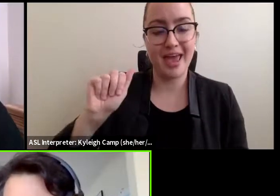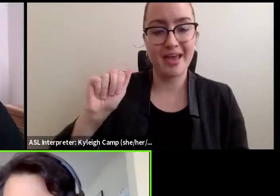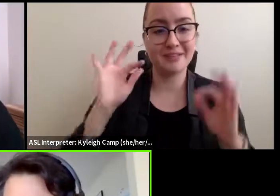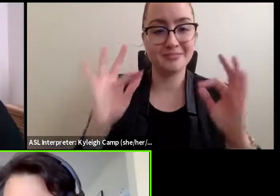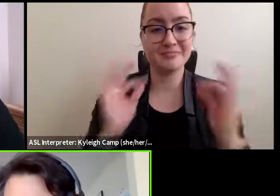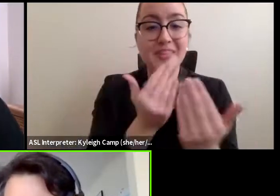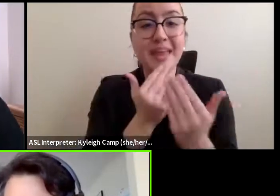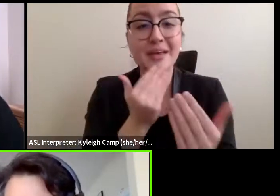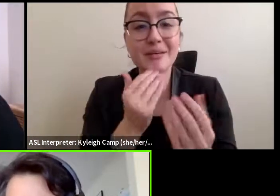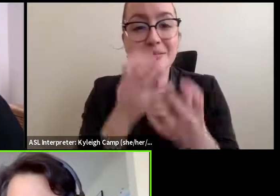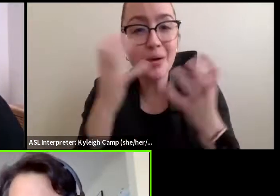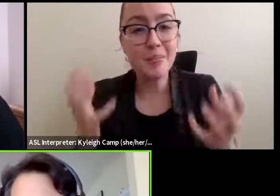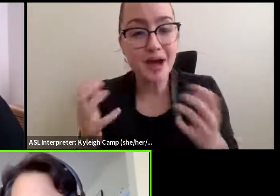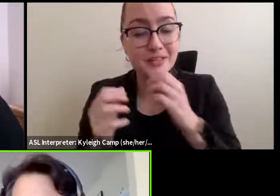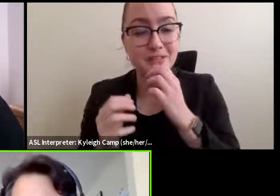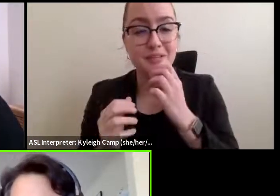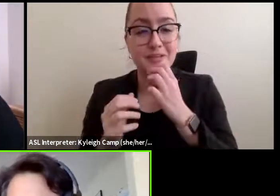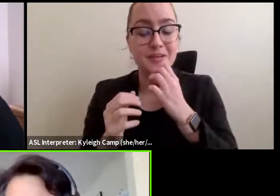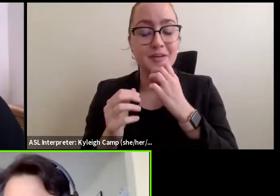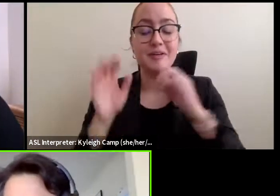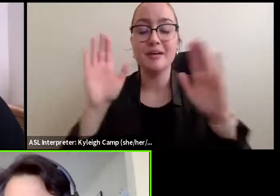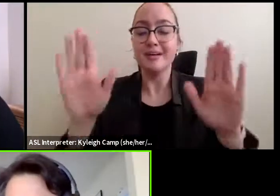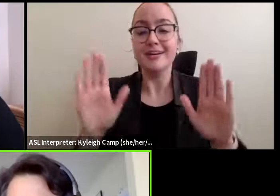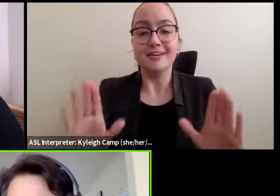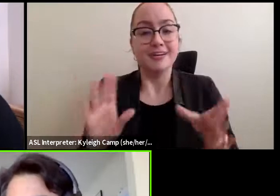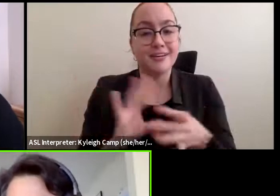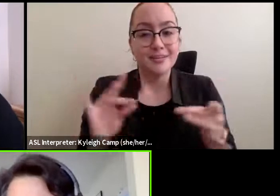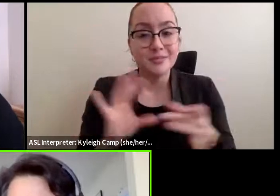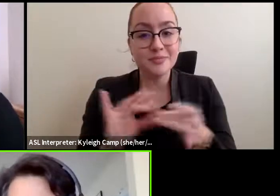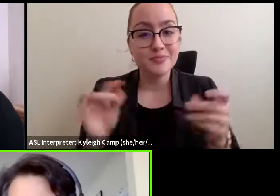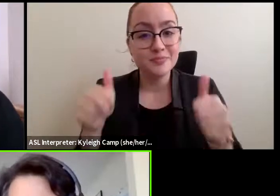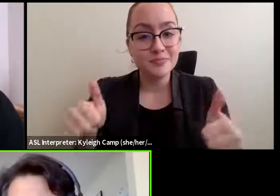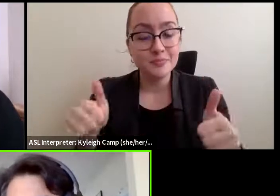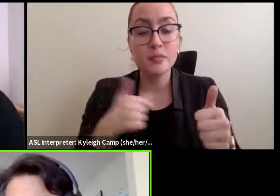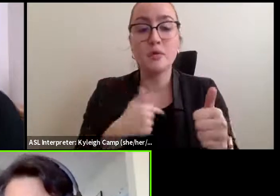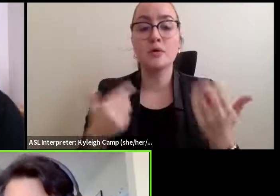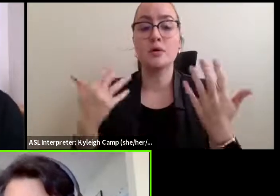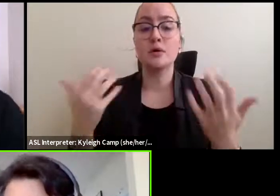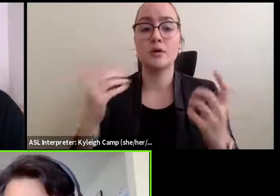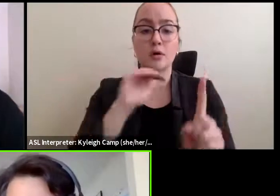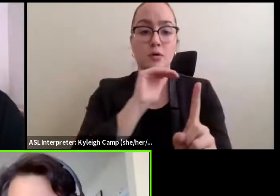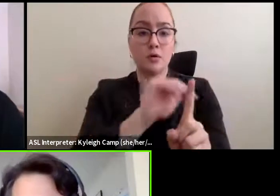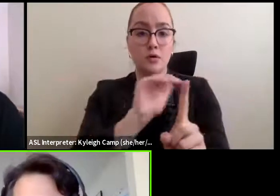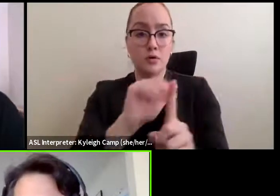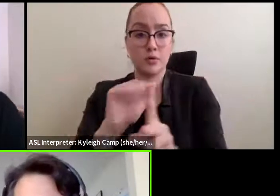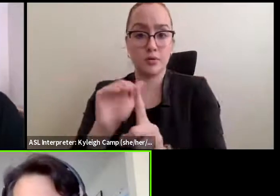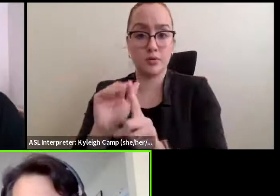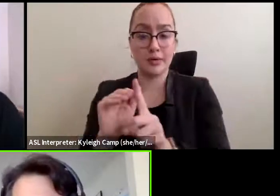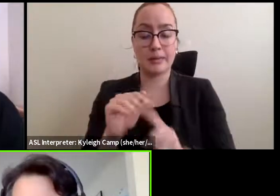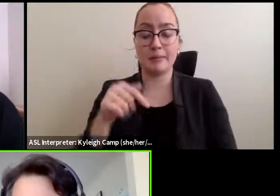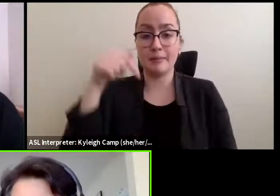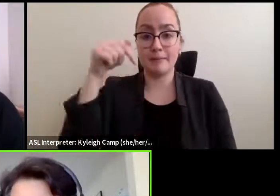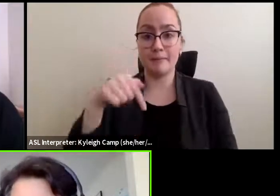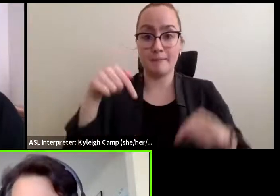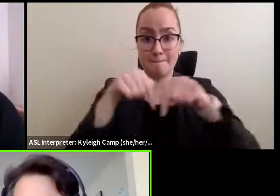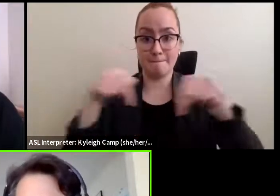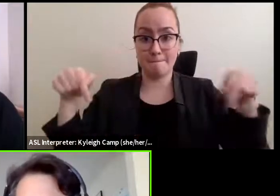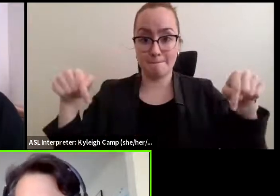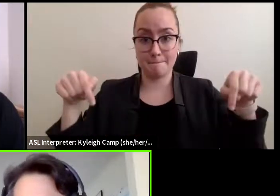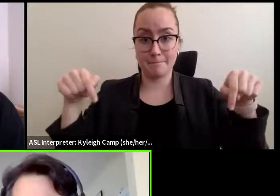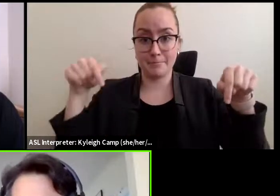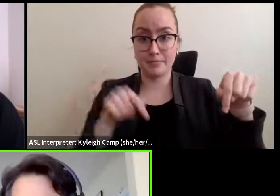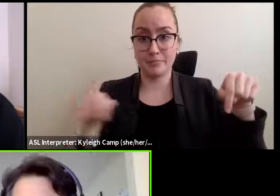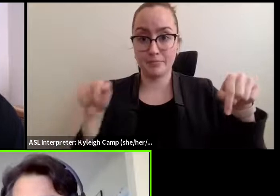for those excellent comments. I would like to remind all attendees that there is a button at the bottom of your Zoom window